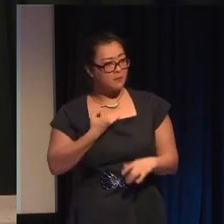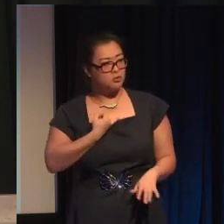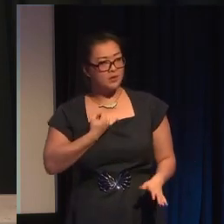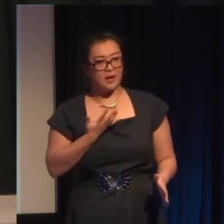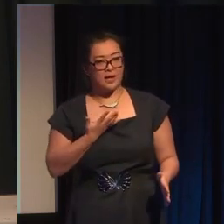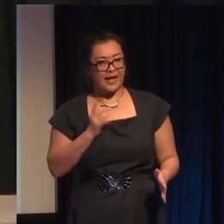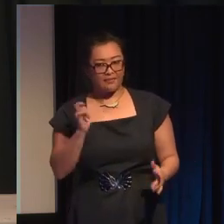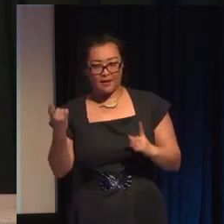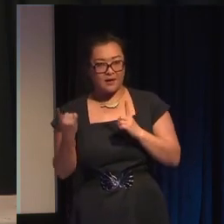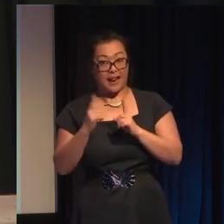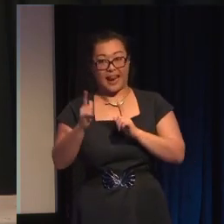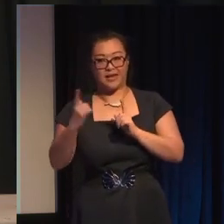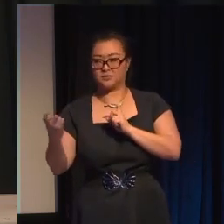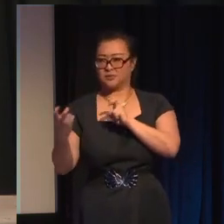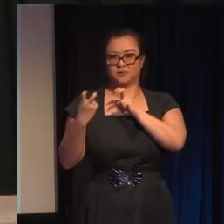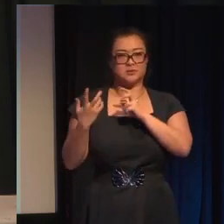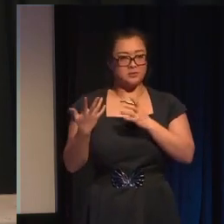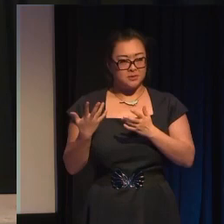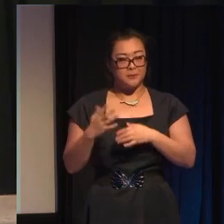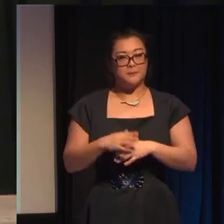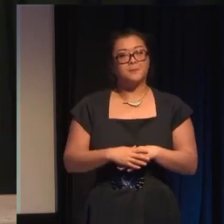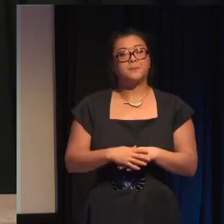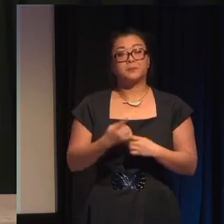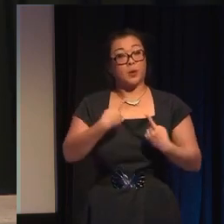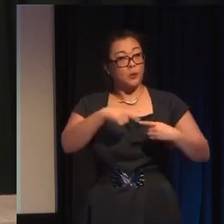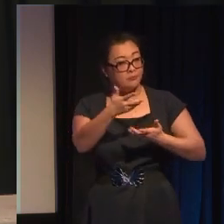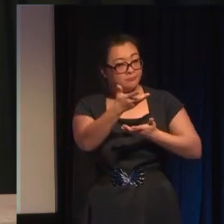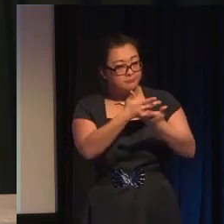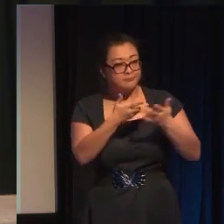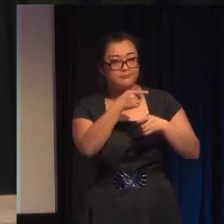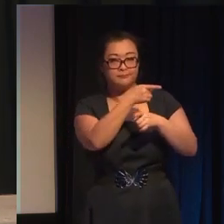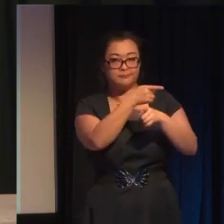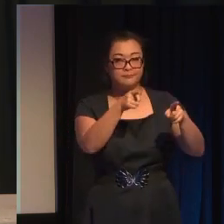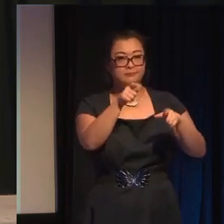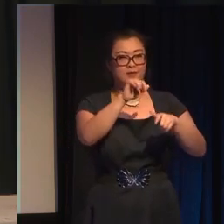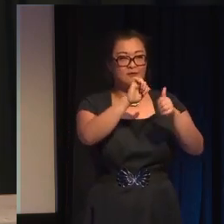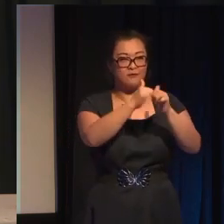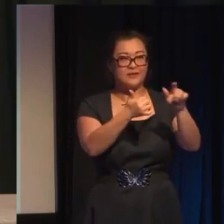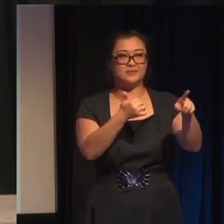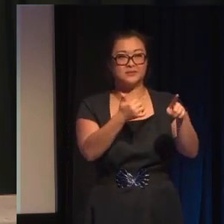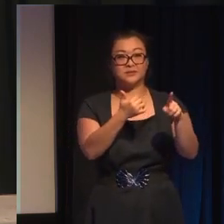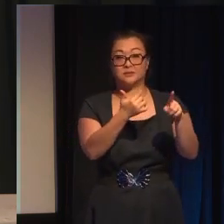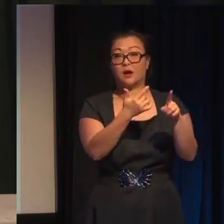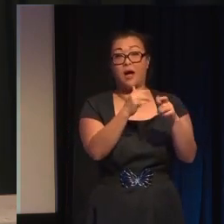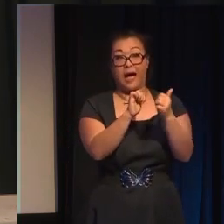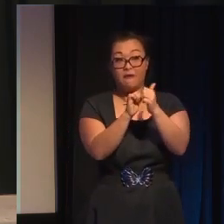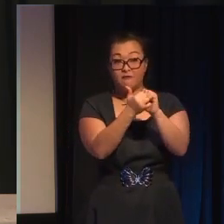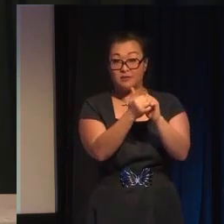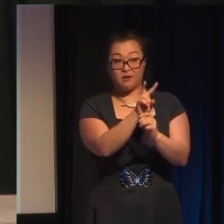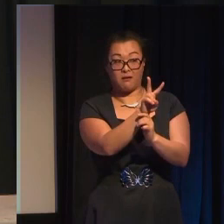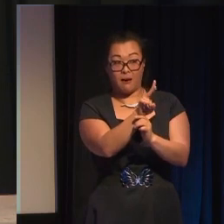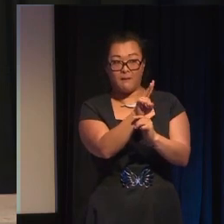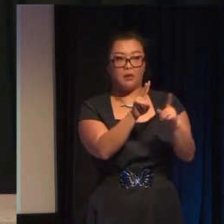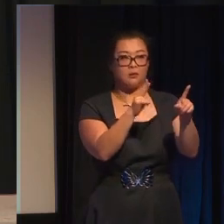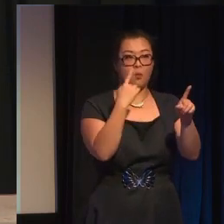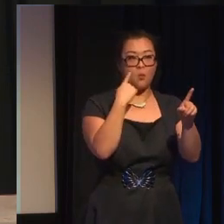but when we discussed these scenes with friends who were members of mixed couples they pointed out that it didn't feel right it would be